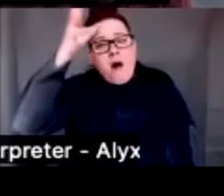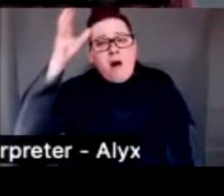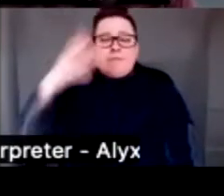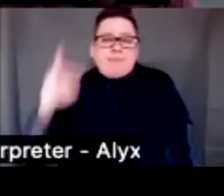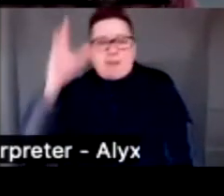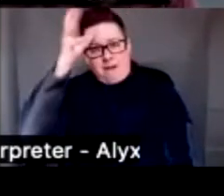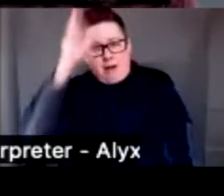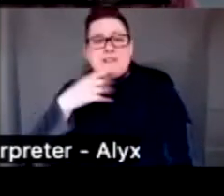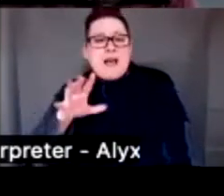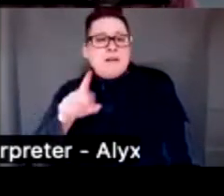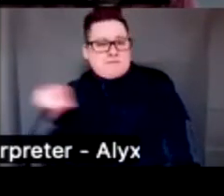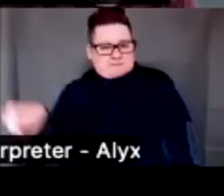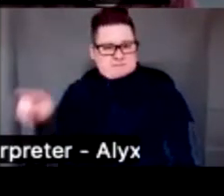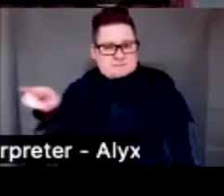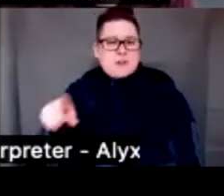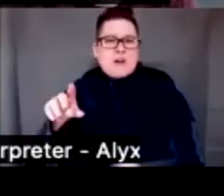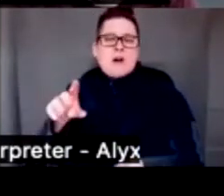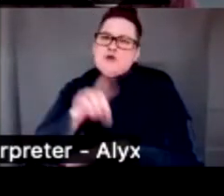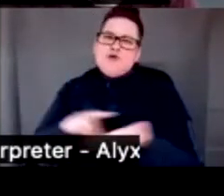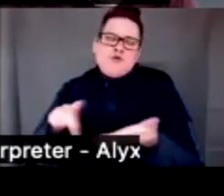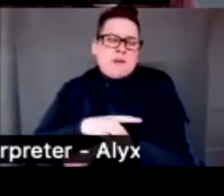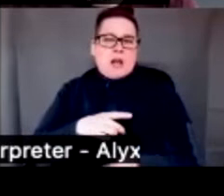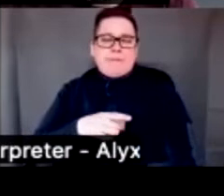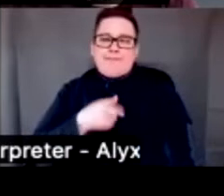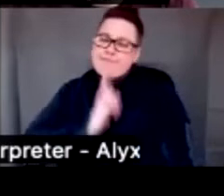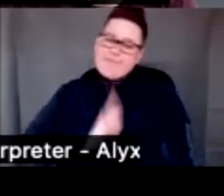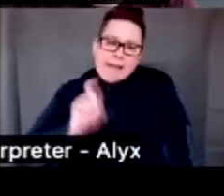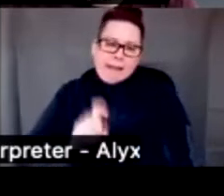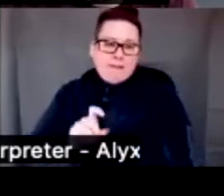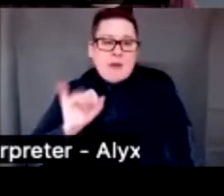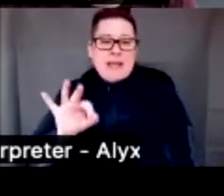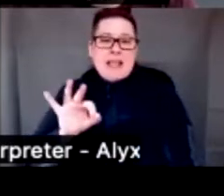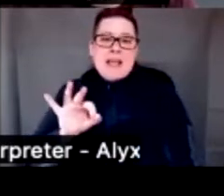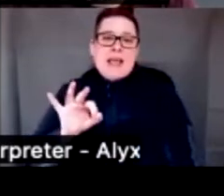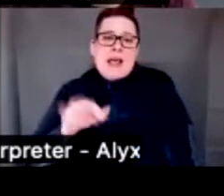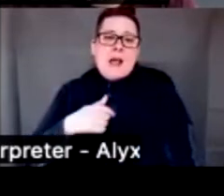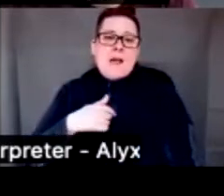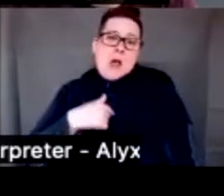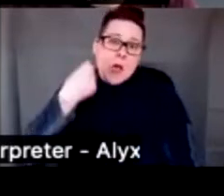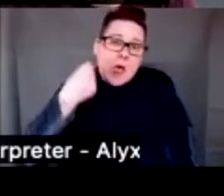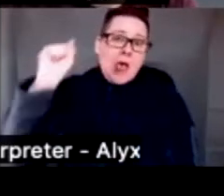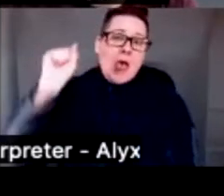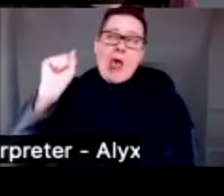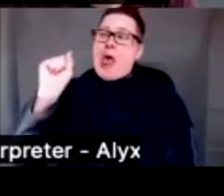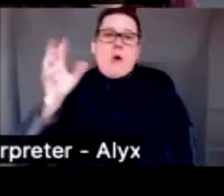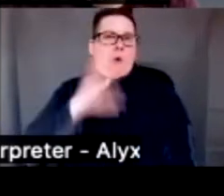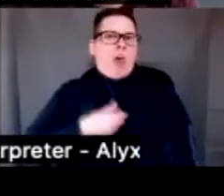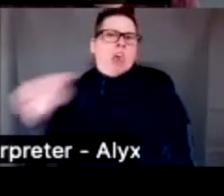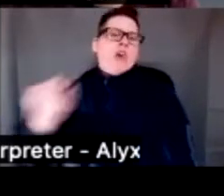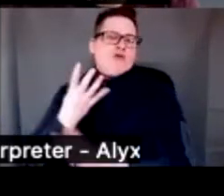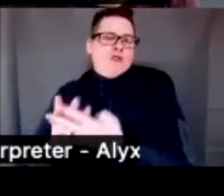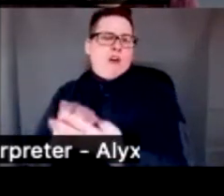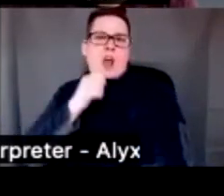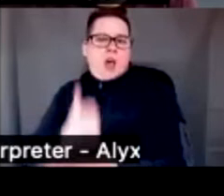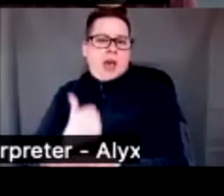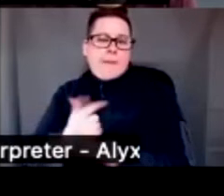is a better drink that you need to swallow. You have to swallow it because you say, if I get rebellious or do not behave, they can throw me into jail or they won't help me. So